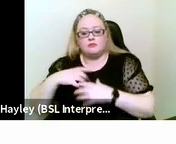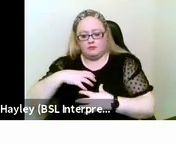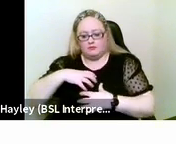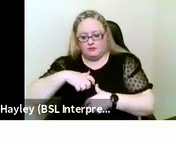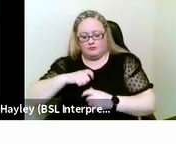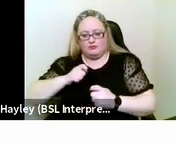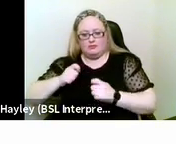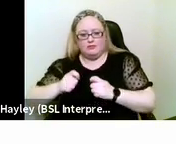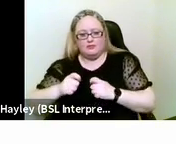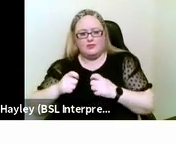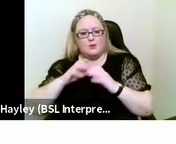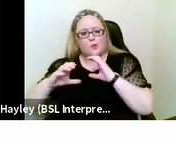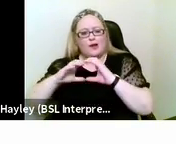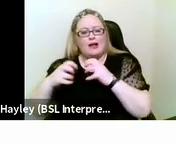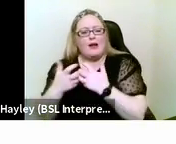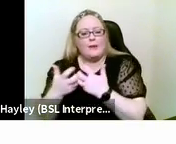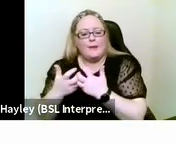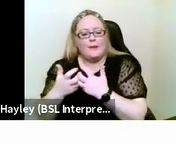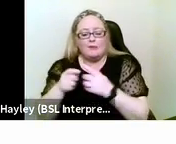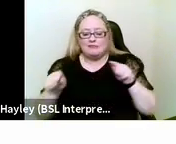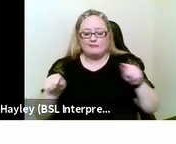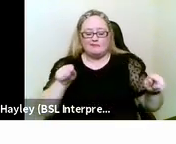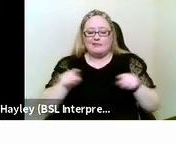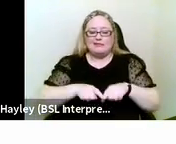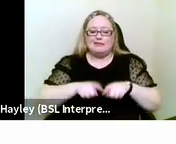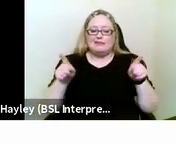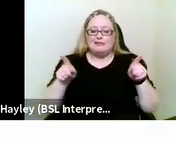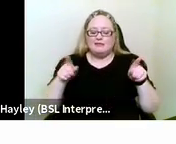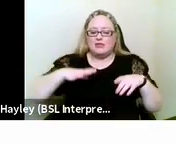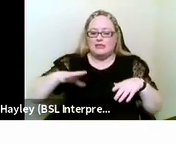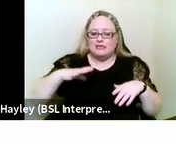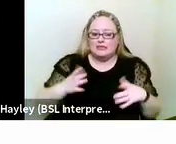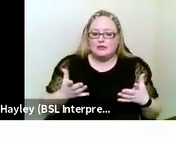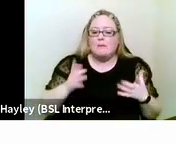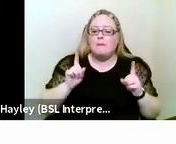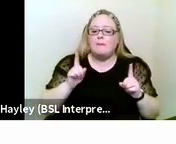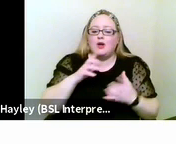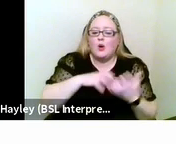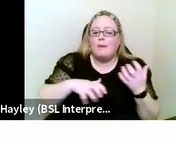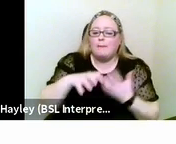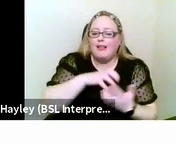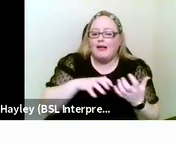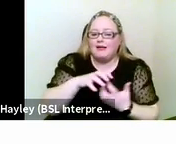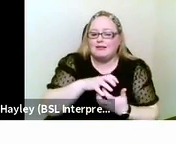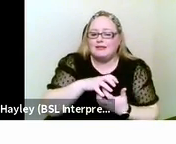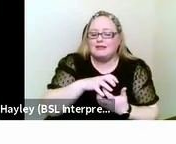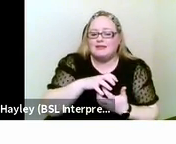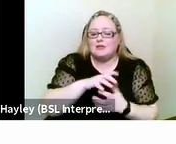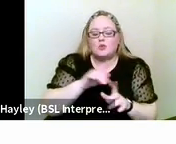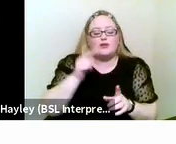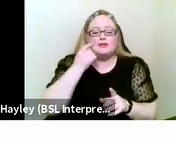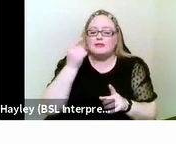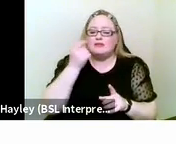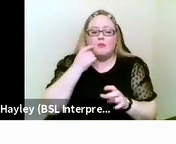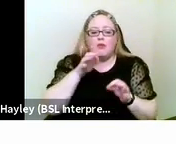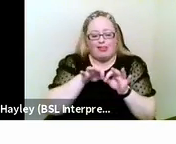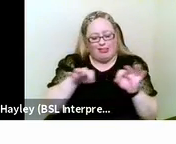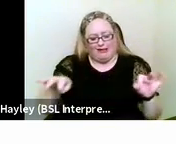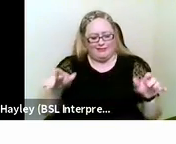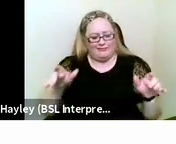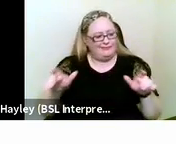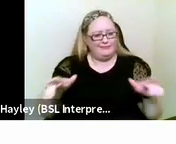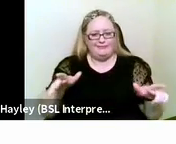But it's far more complex, of course, than this simple binary might suggest. For example,